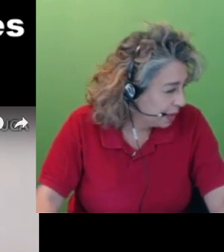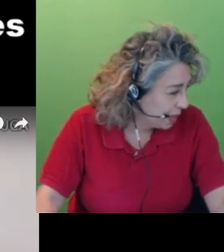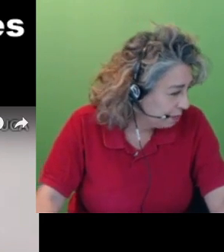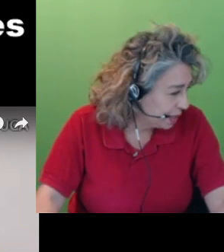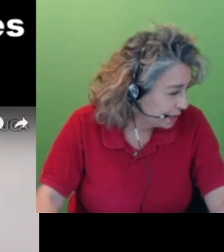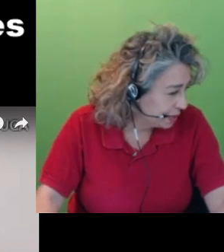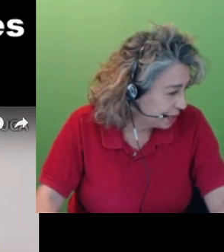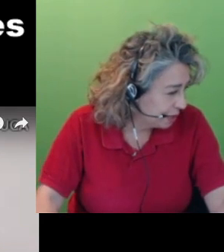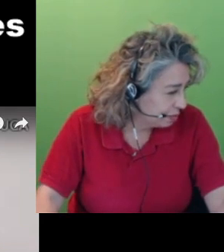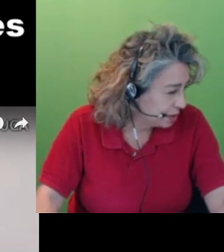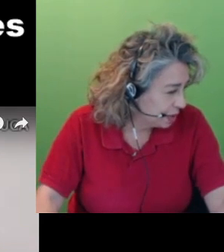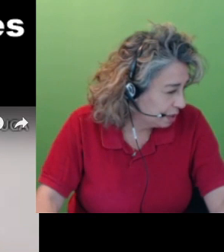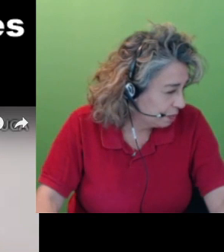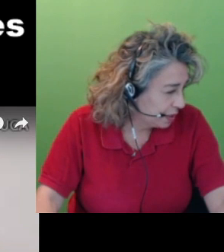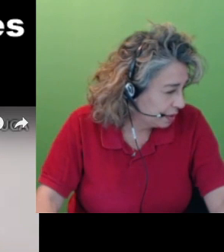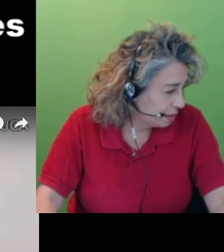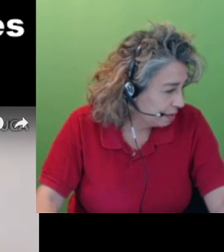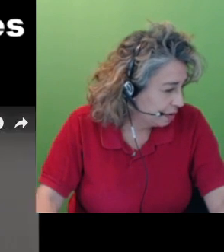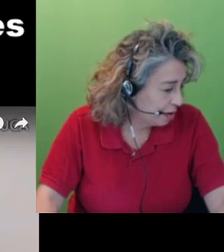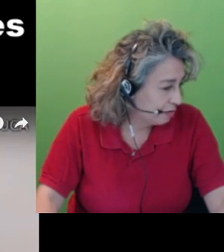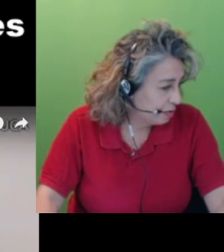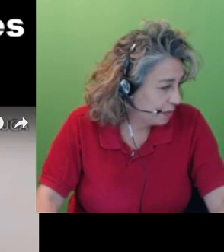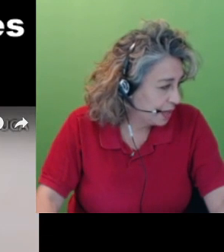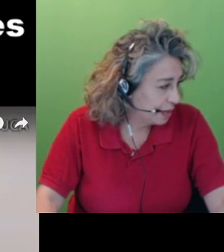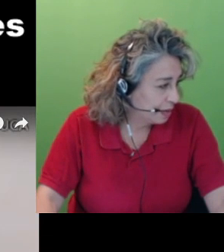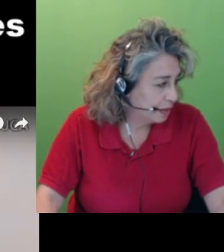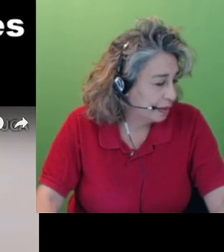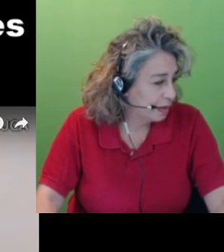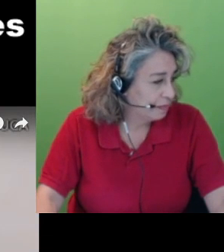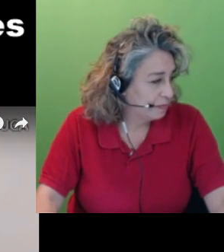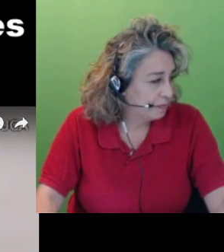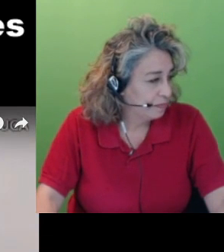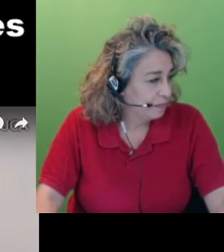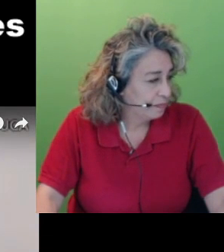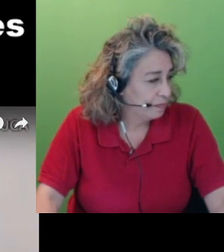replay because it was a little bit hard for me to.